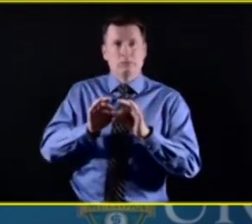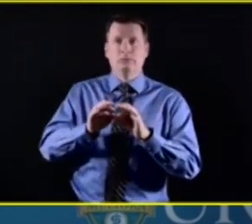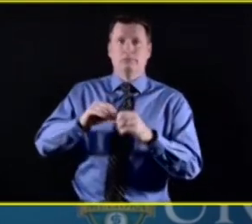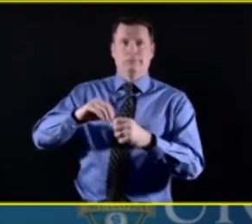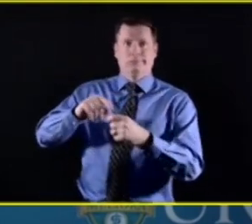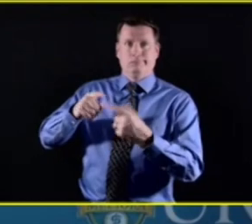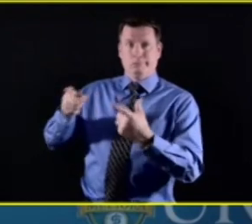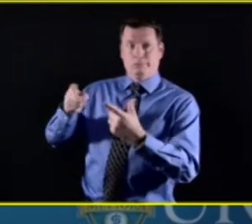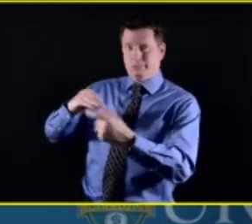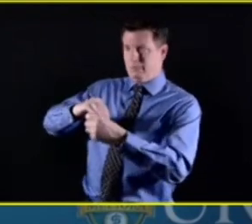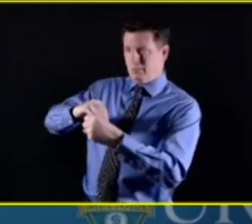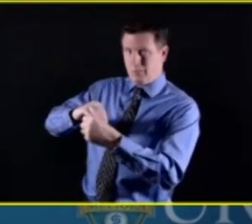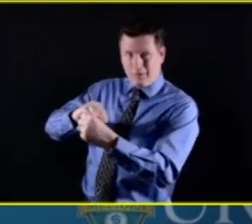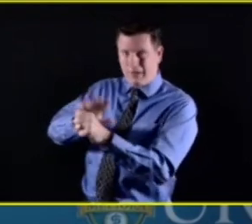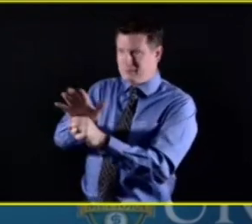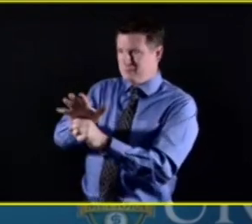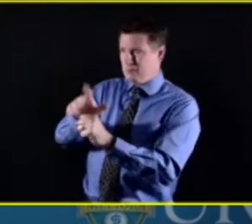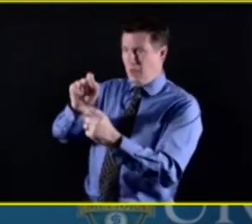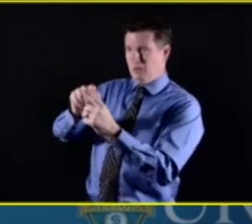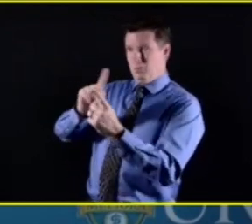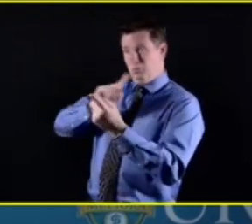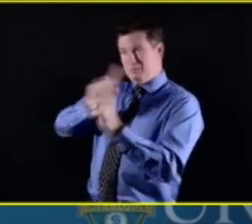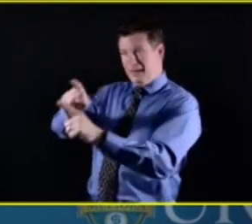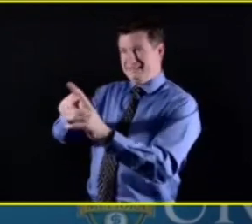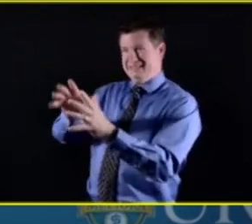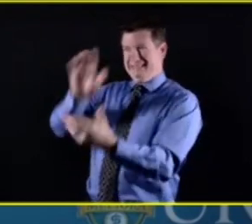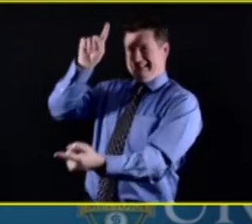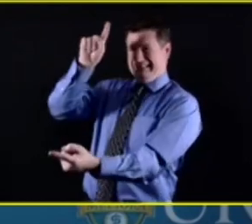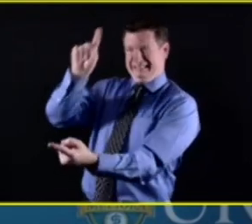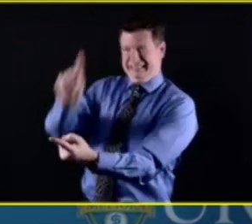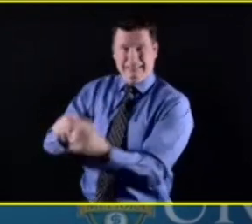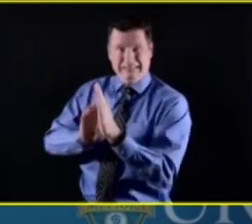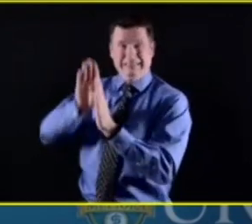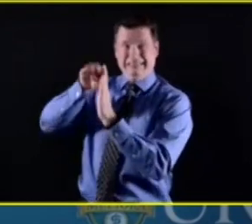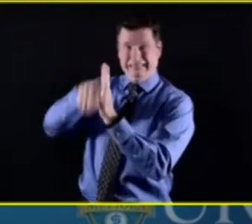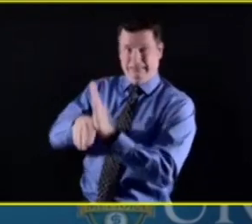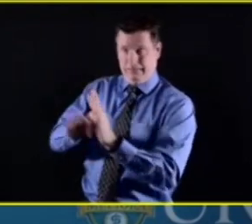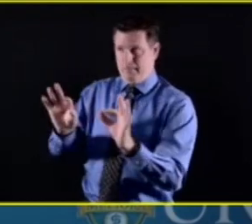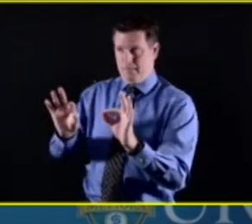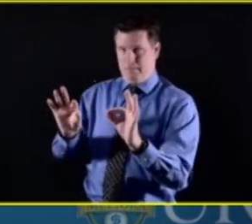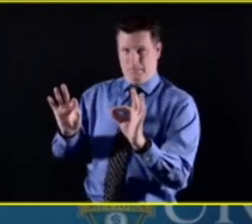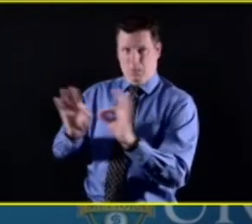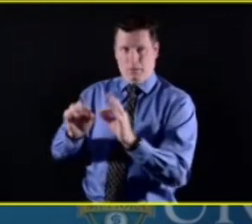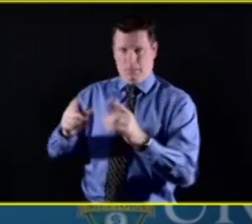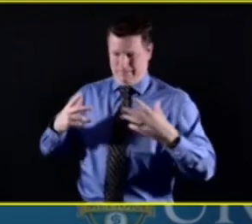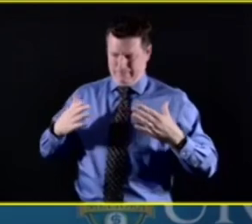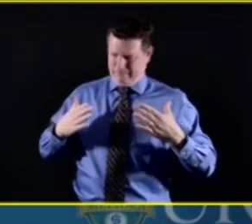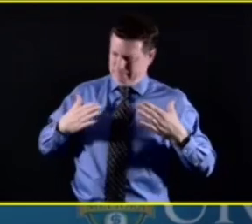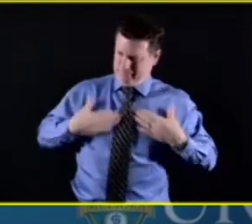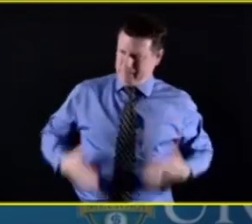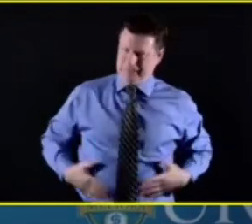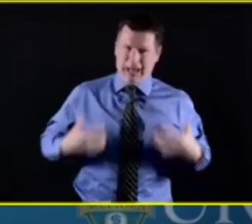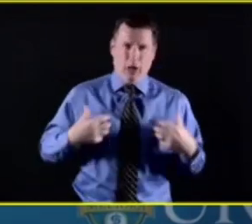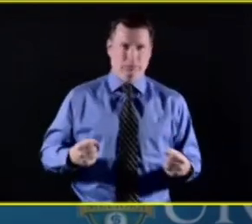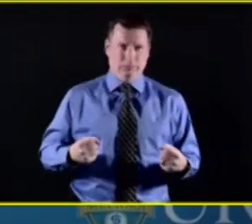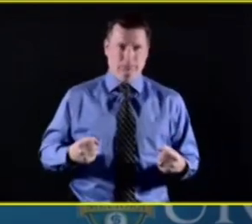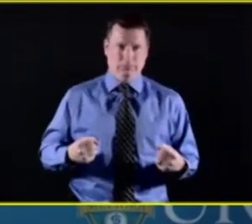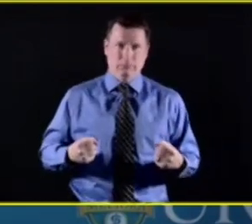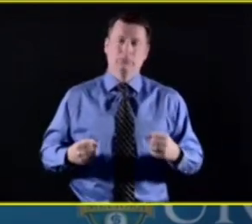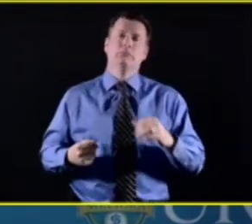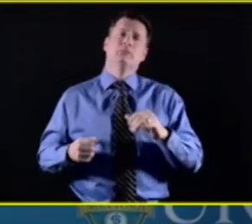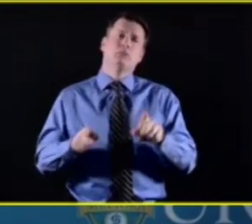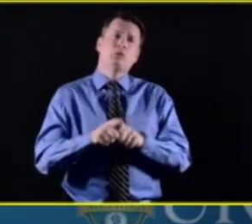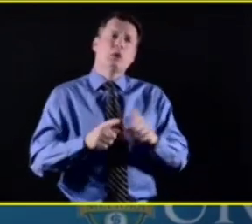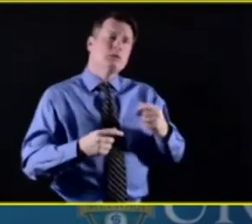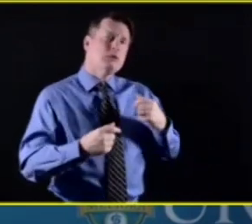response to the virus and its other impacts socially and psychologically has been considerably